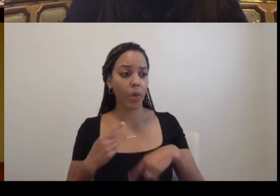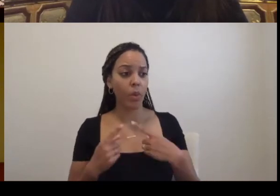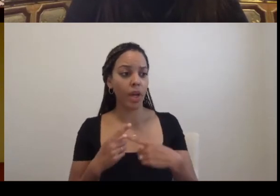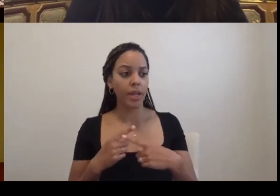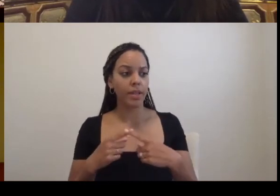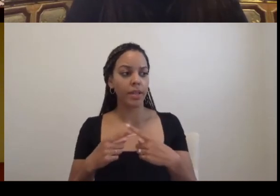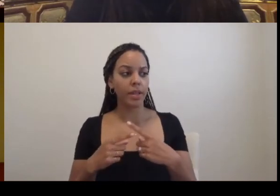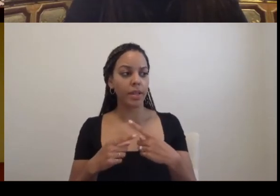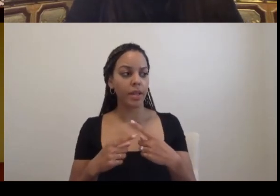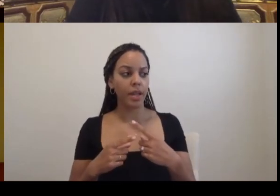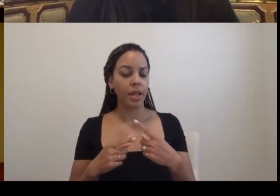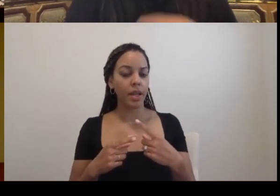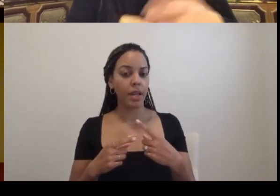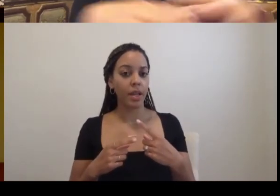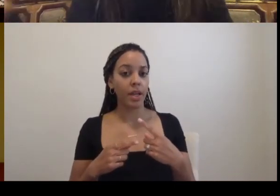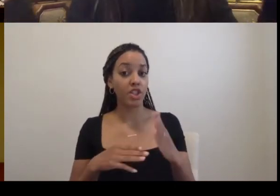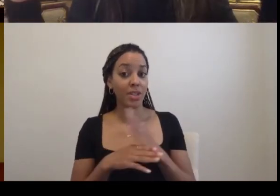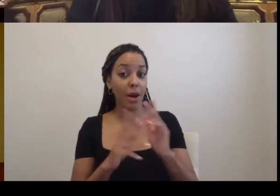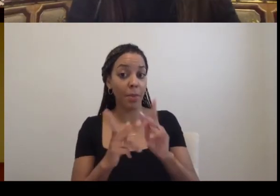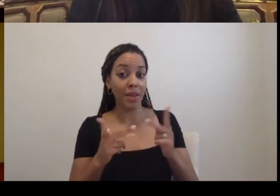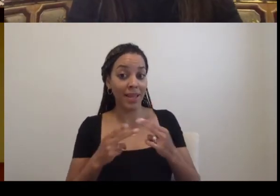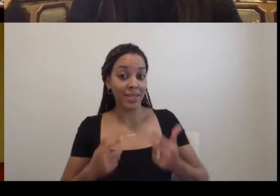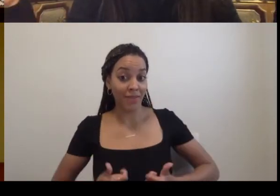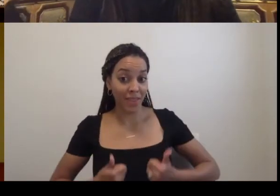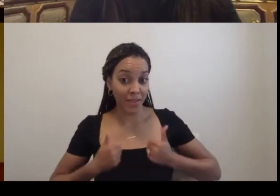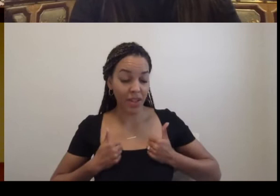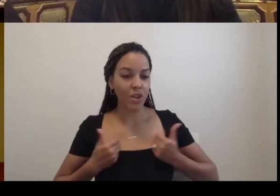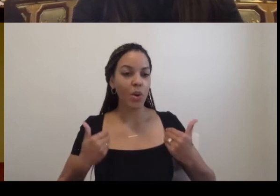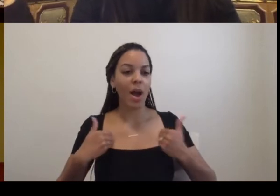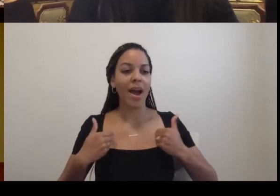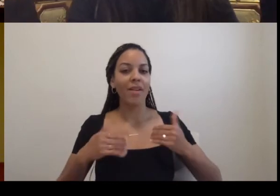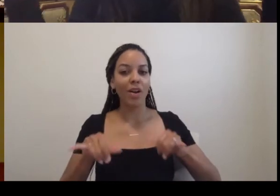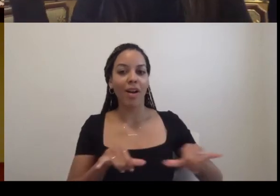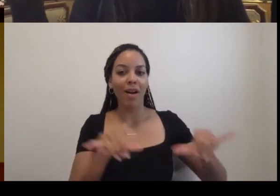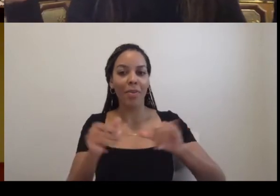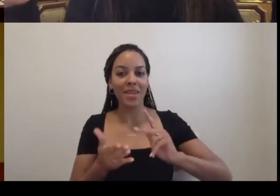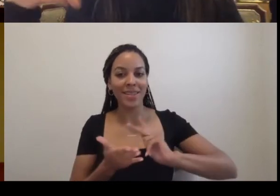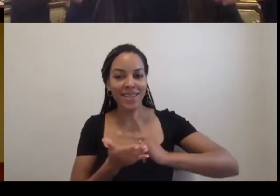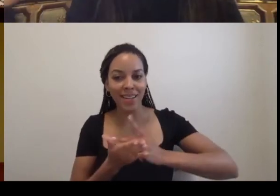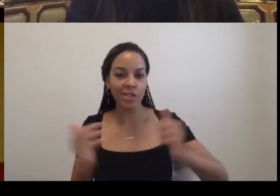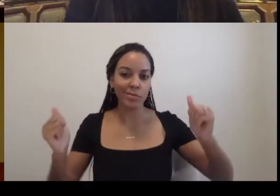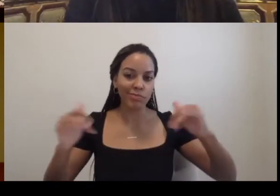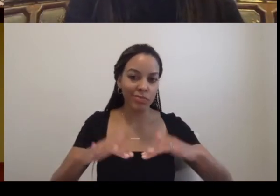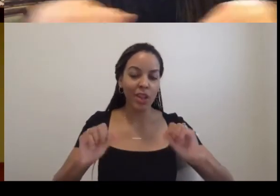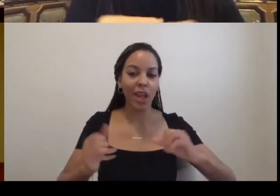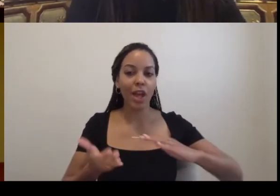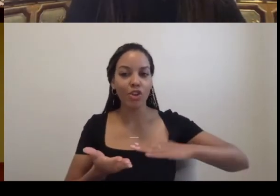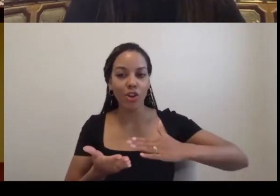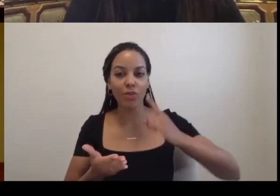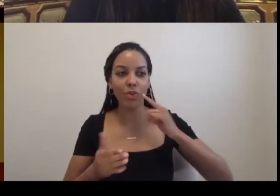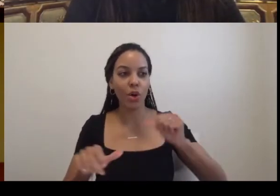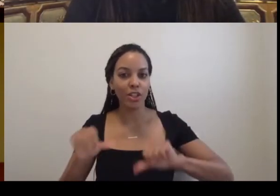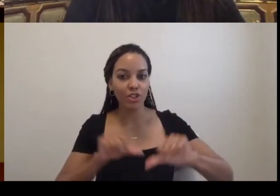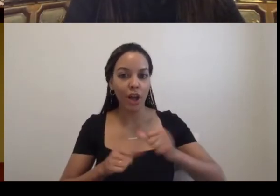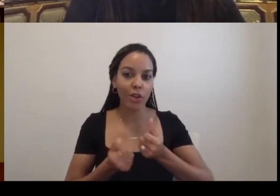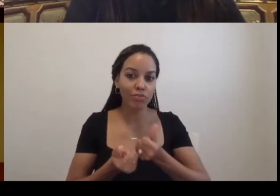of living. So you have this communal kitchen for dinners and you can cook for the others. And